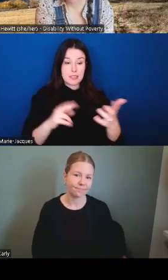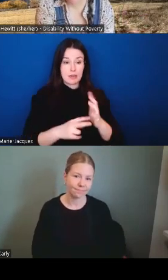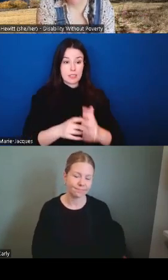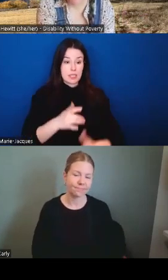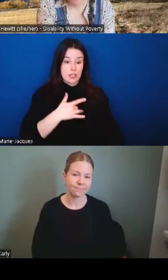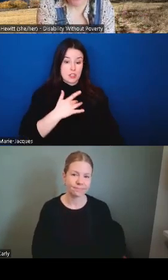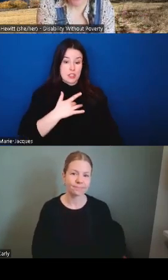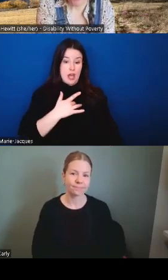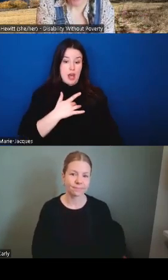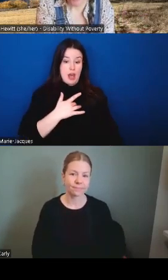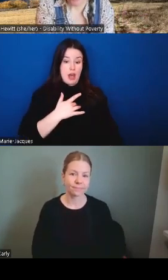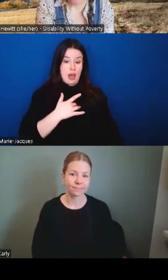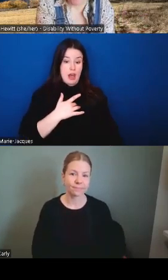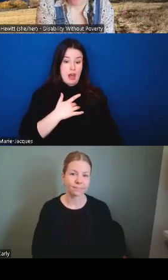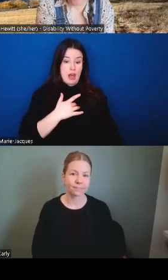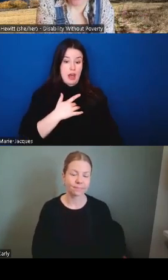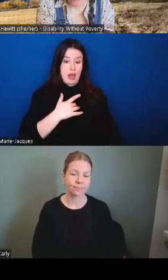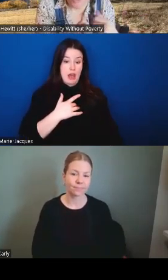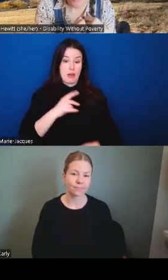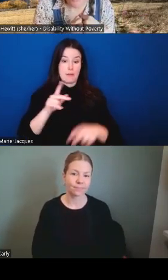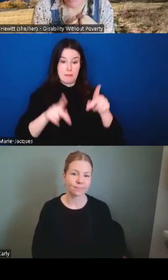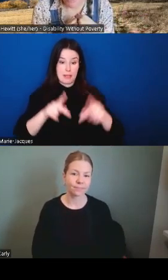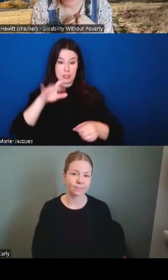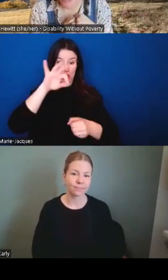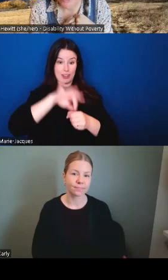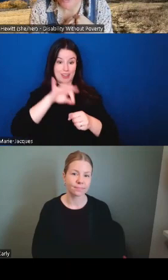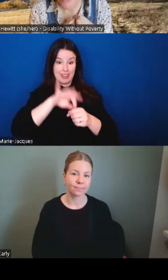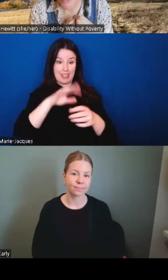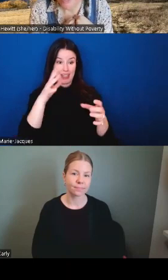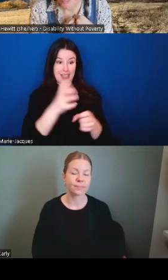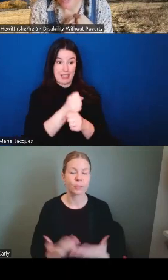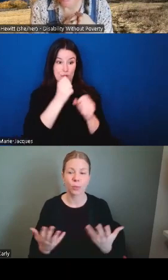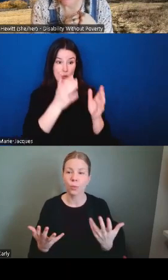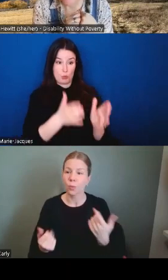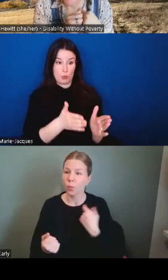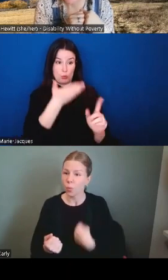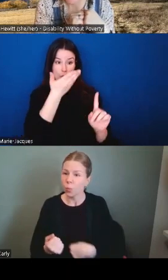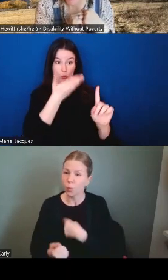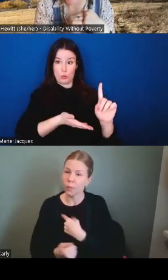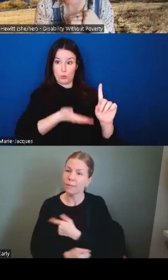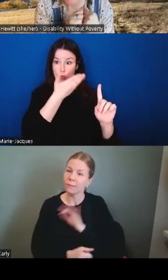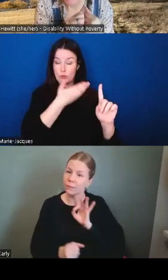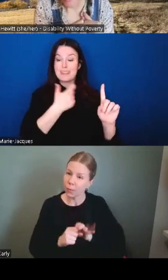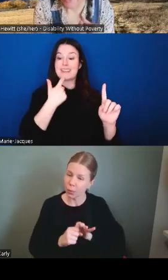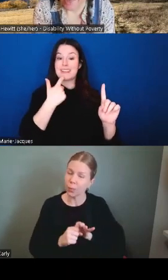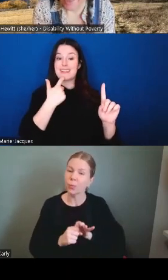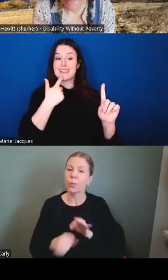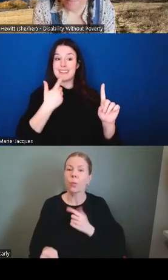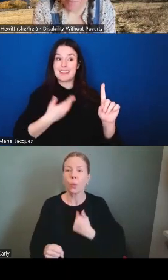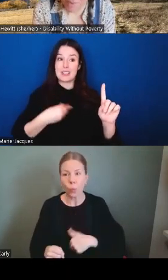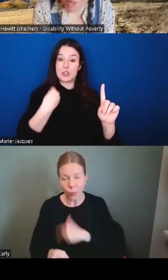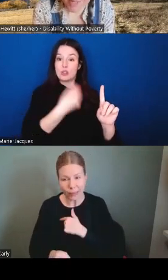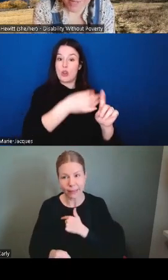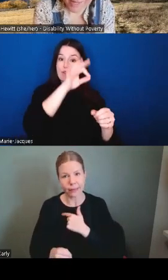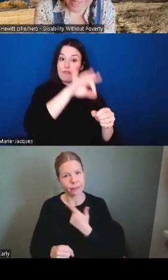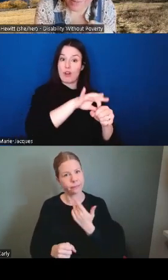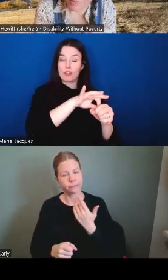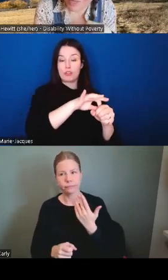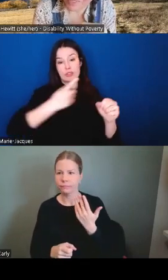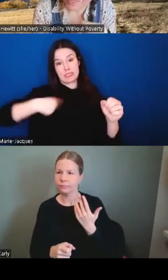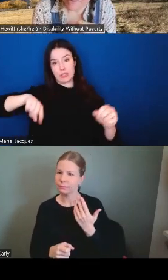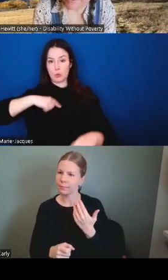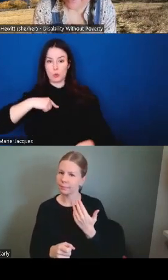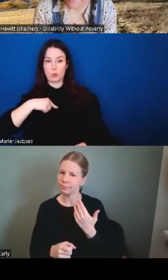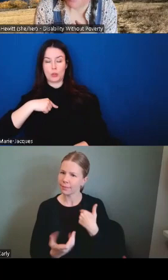officials they are elected by us and it's our job to tell them what it